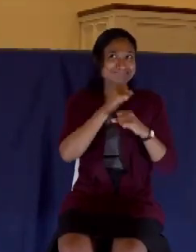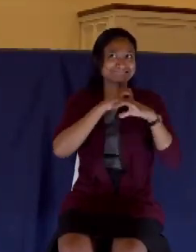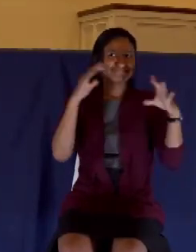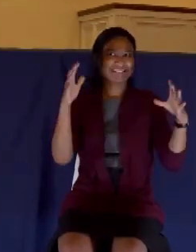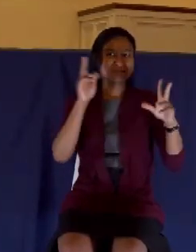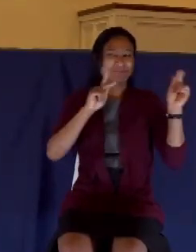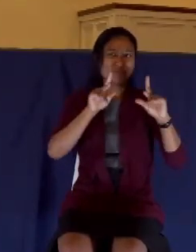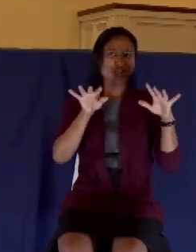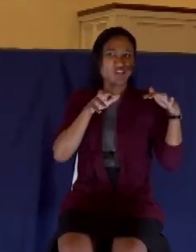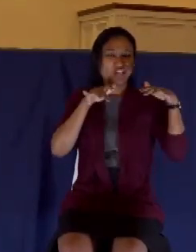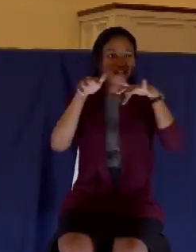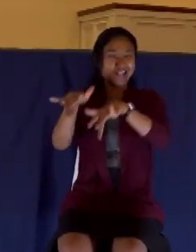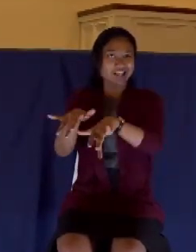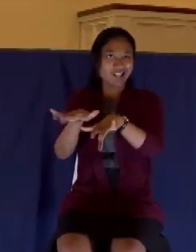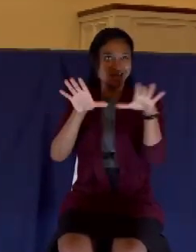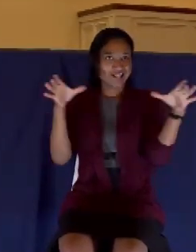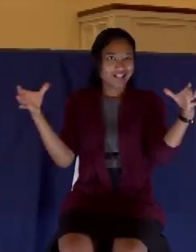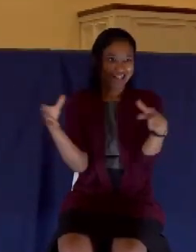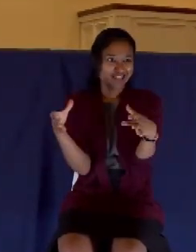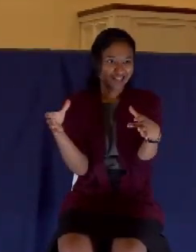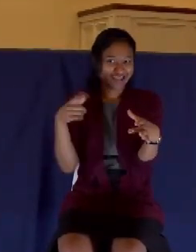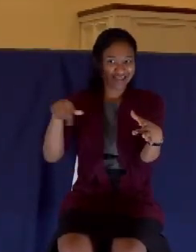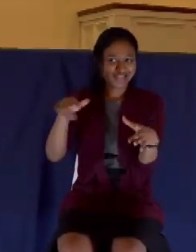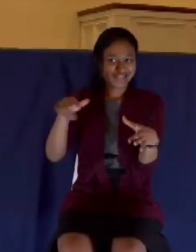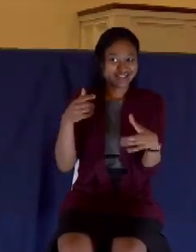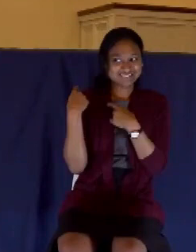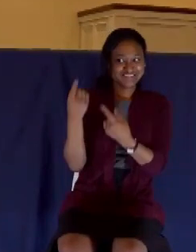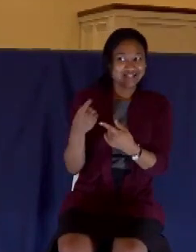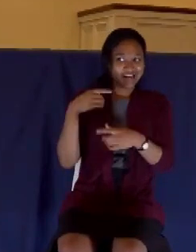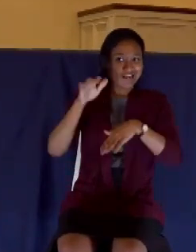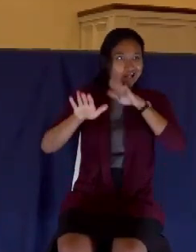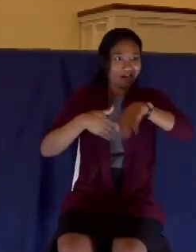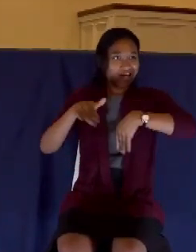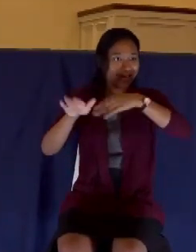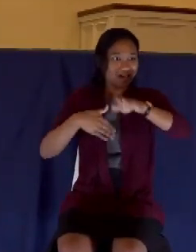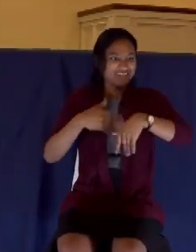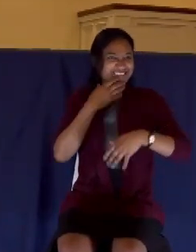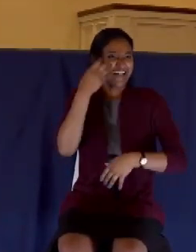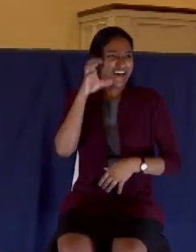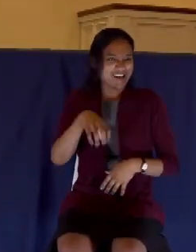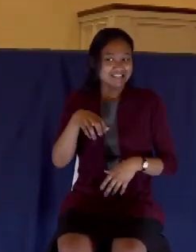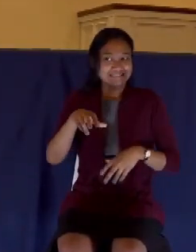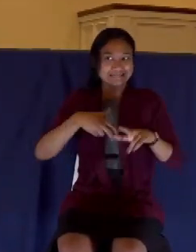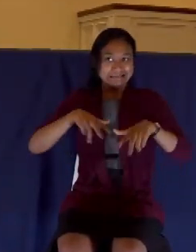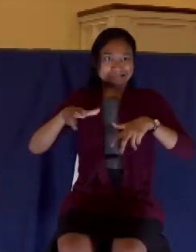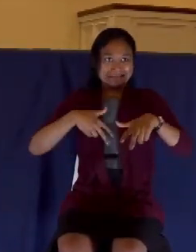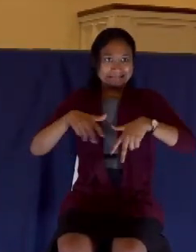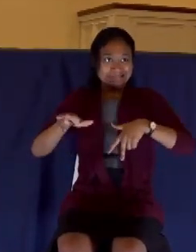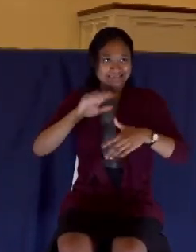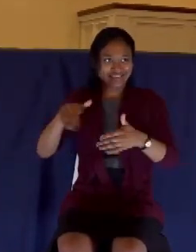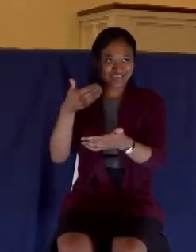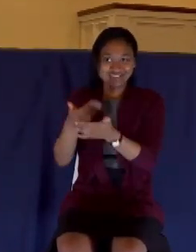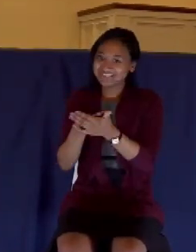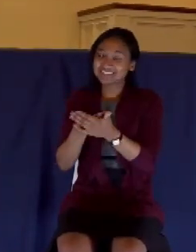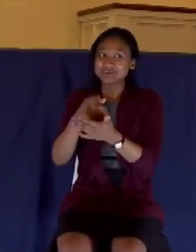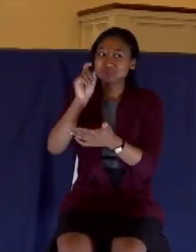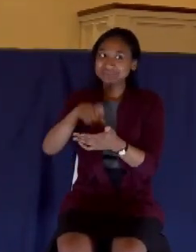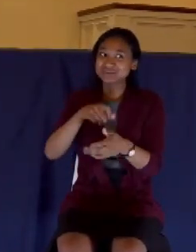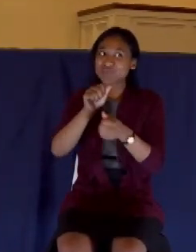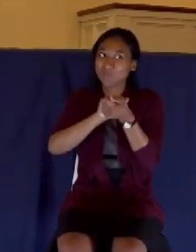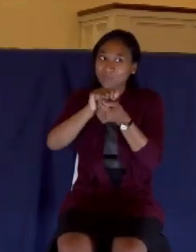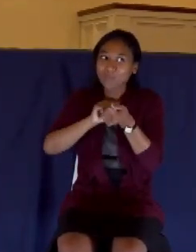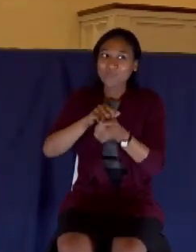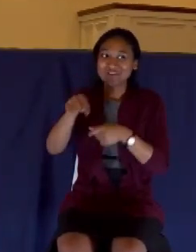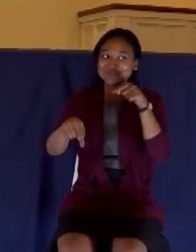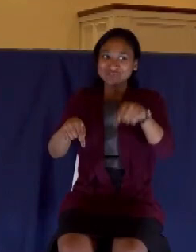long distance in the heat on a dusty road to get there. It was necessary when they got there to wash their feet